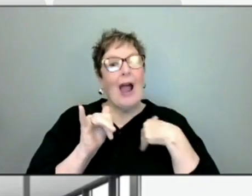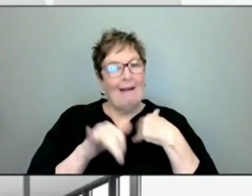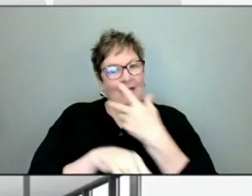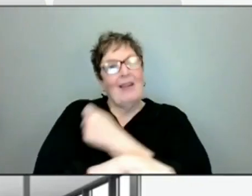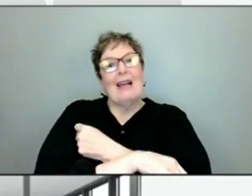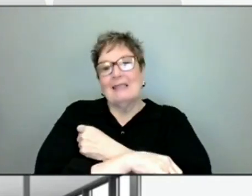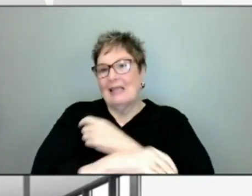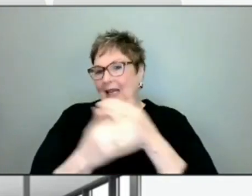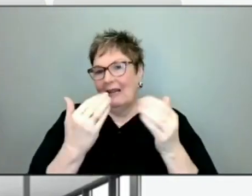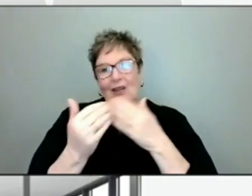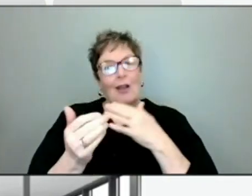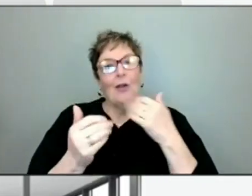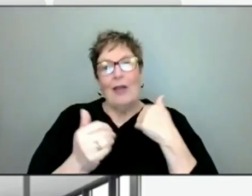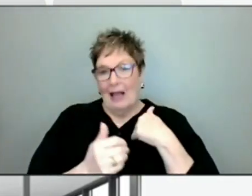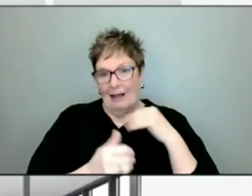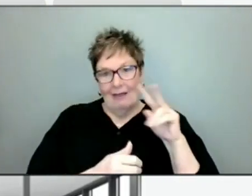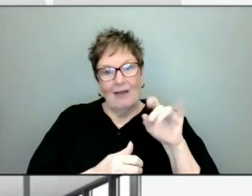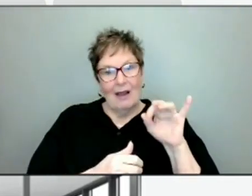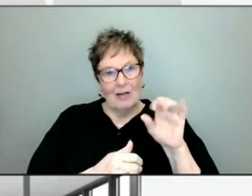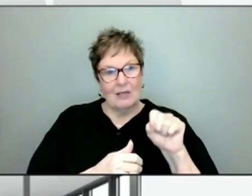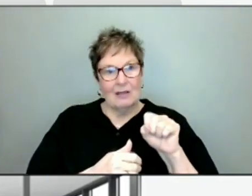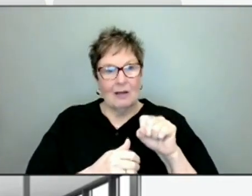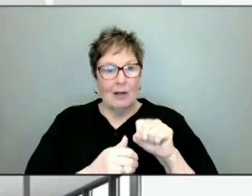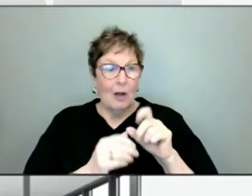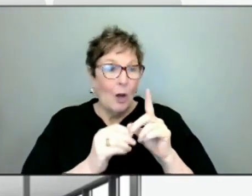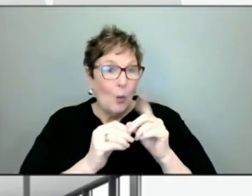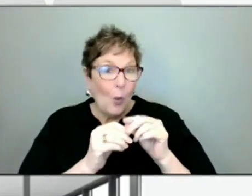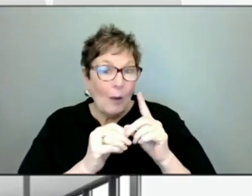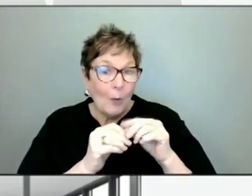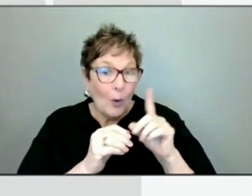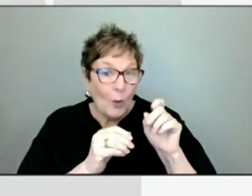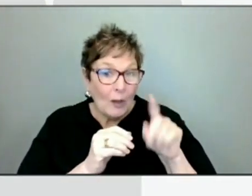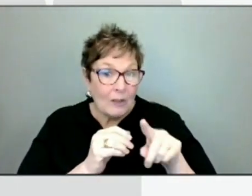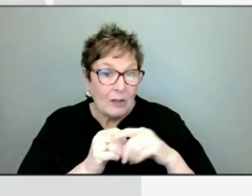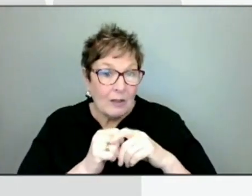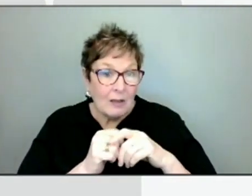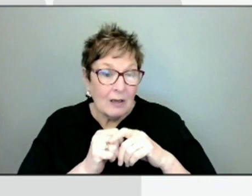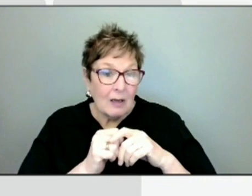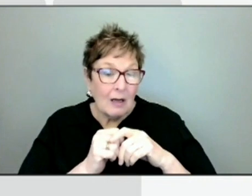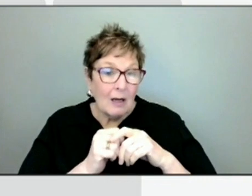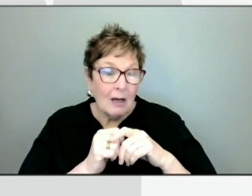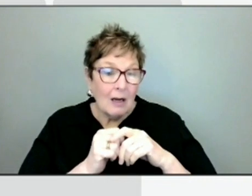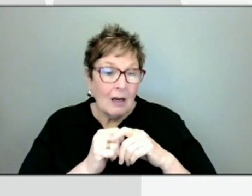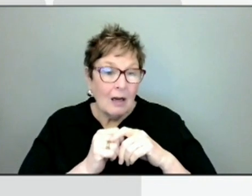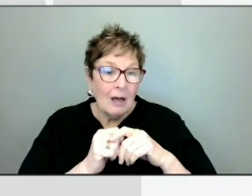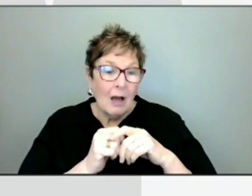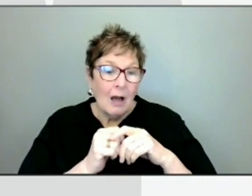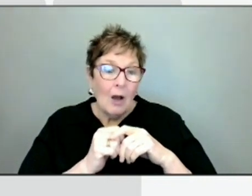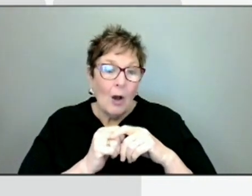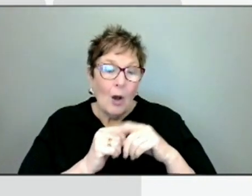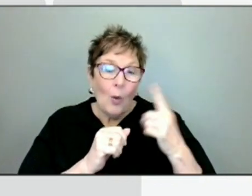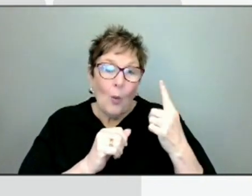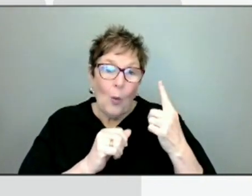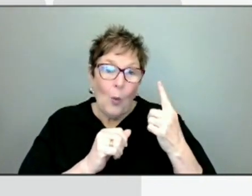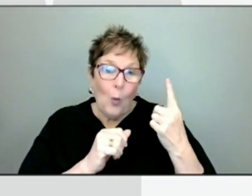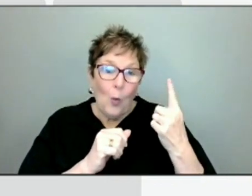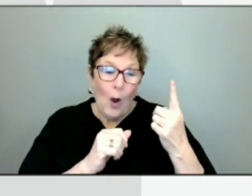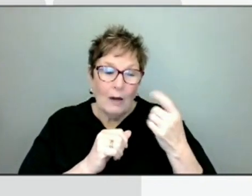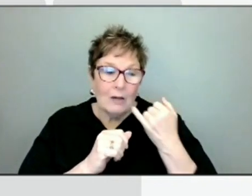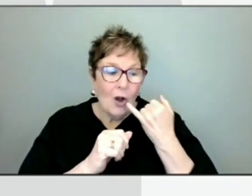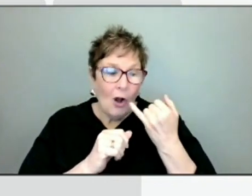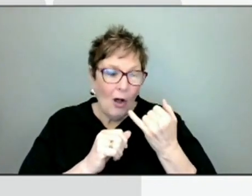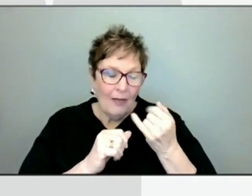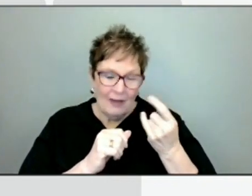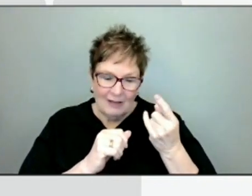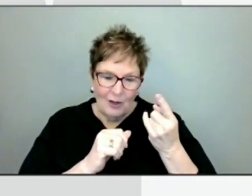they've had the virus. I have one quick follow up Gibby, which is on one of these thousands of calls that you've done in the past year